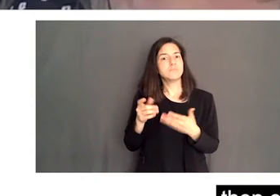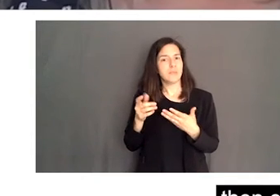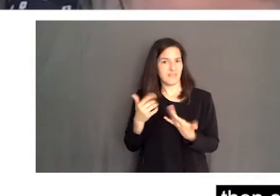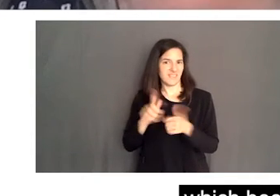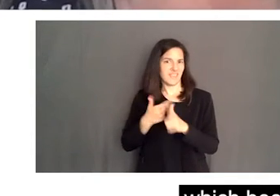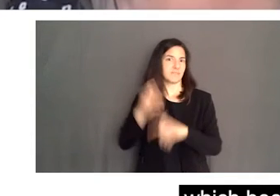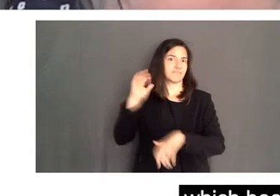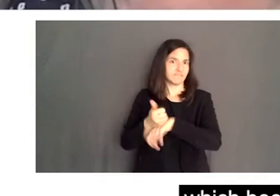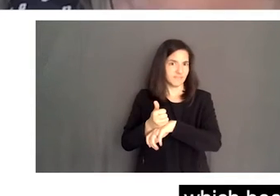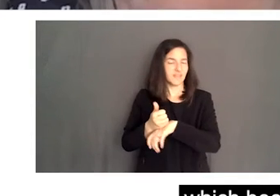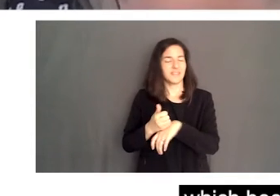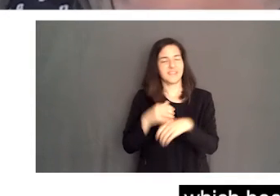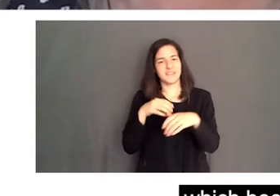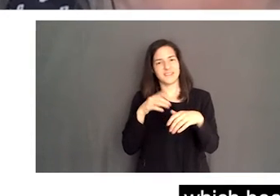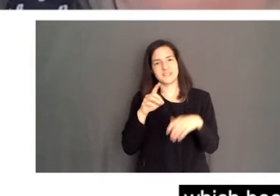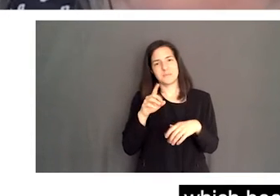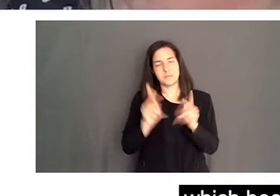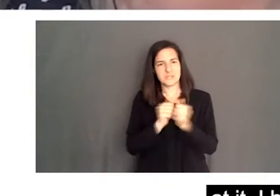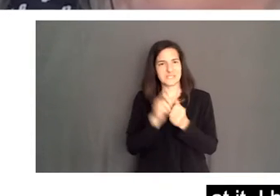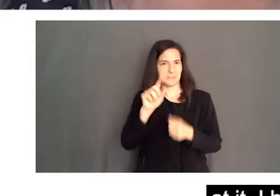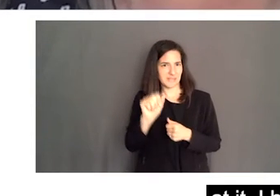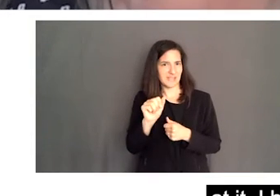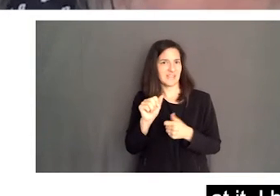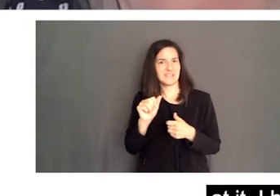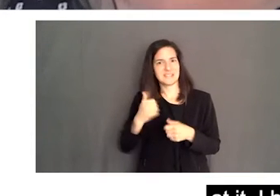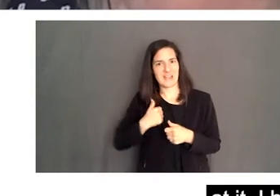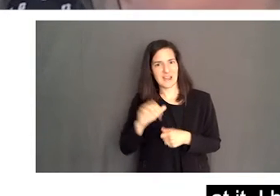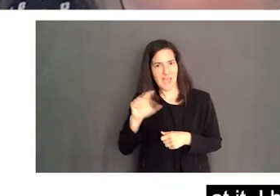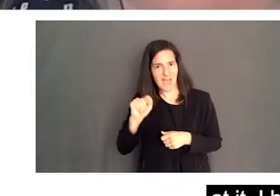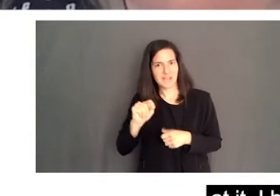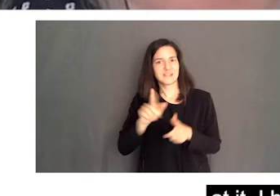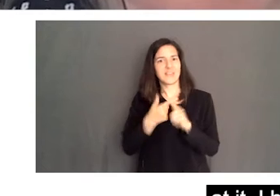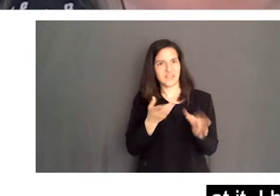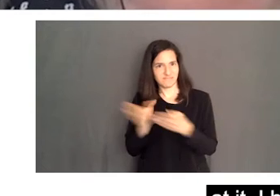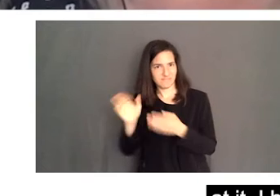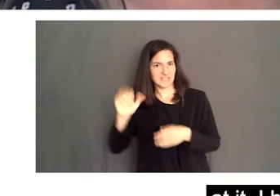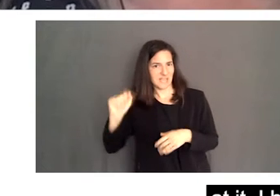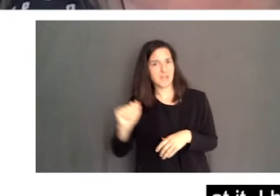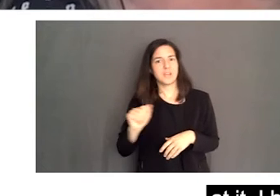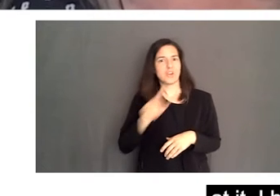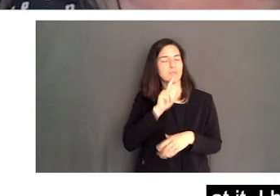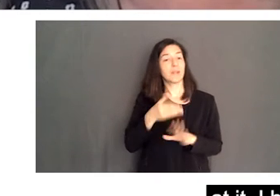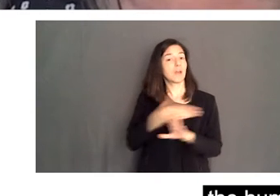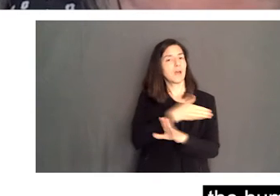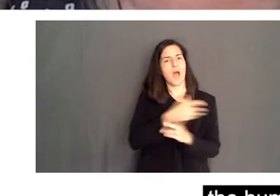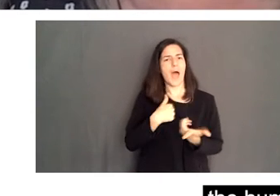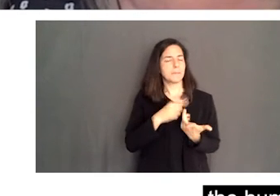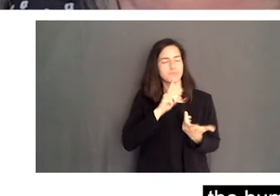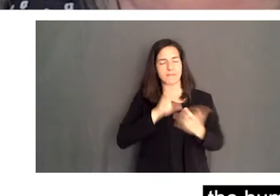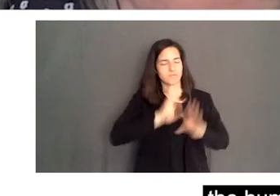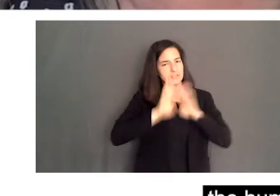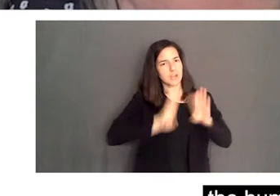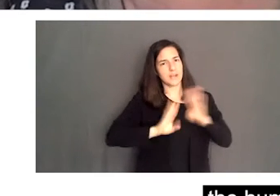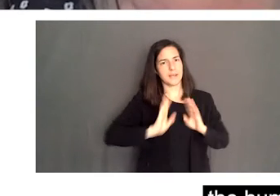Disabilities Act, which became the Accessible Canada Act, I jumped at it. I had been really frustrated in my work in the human rights